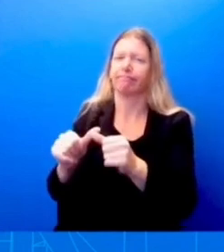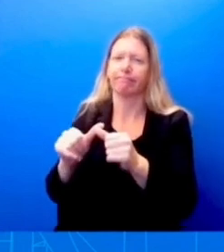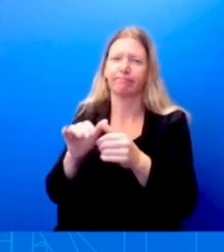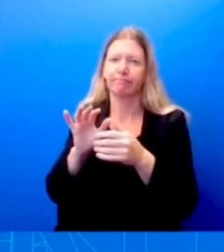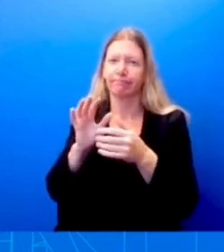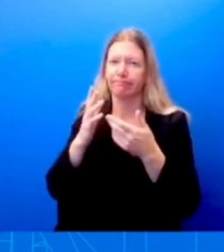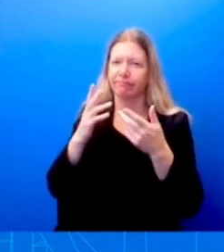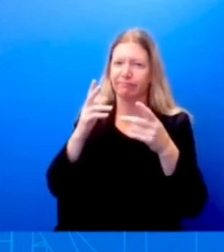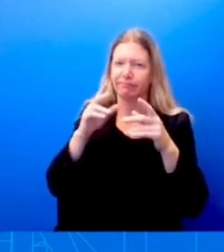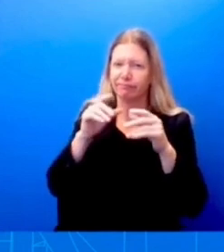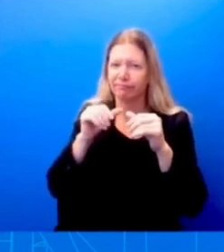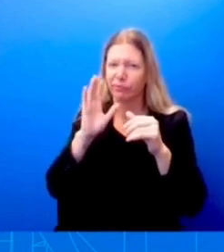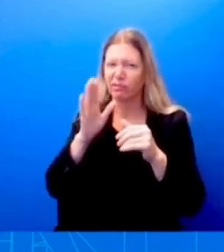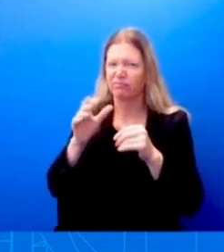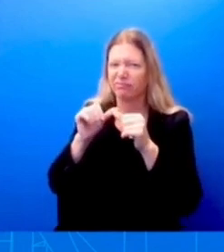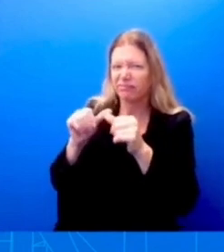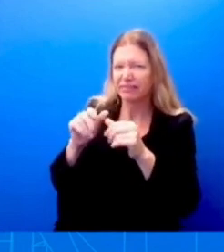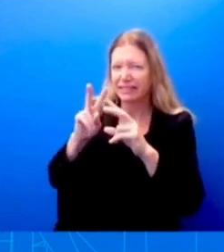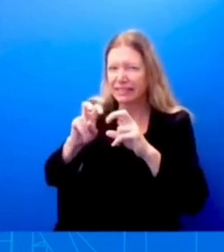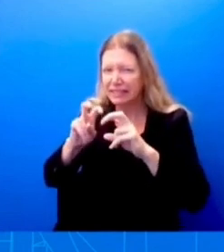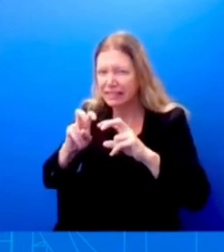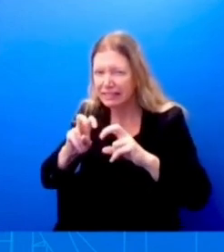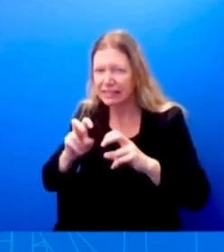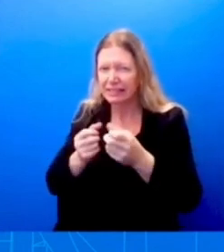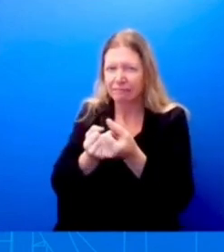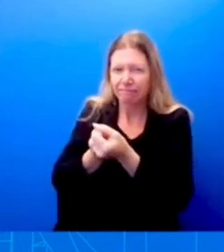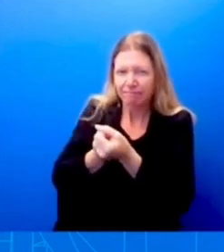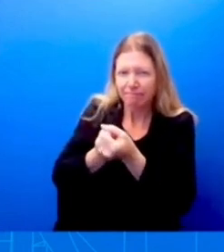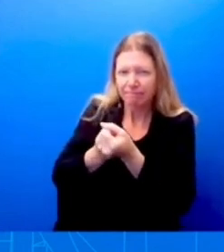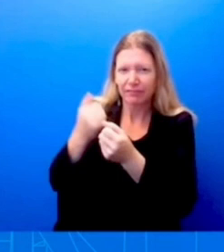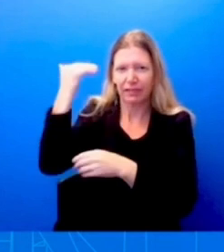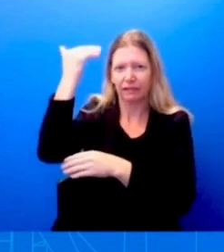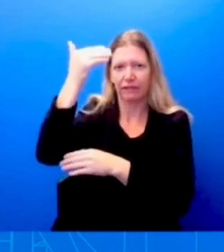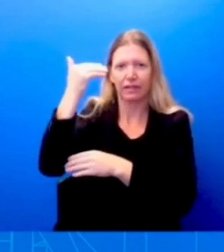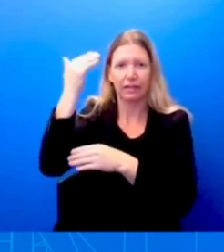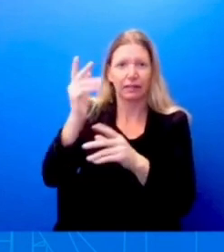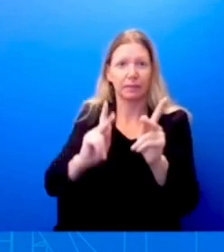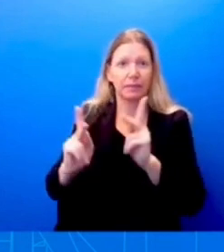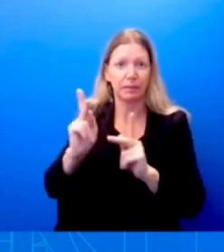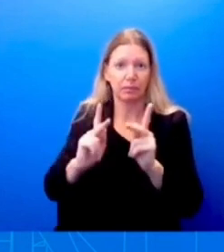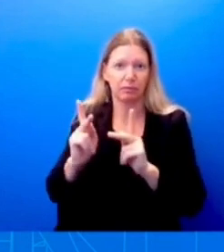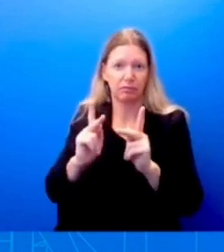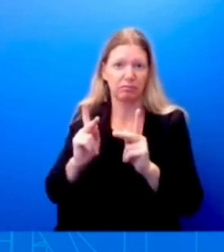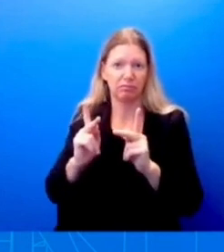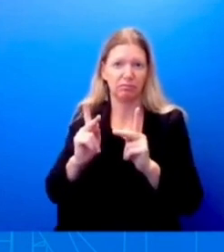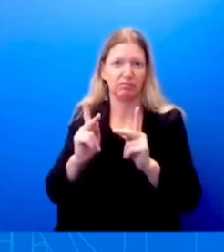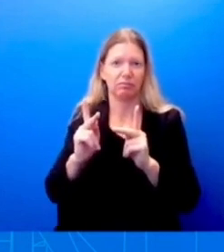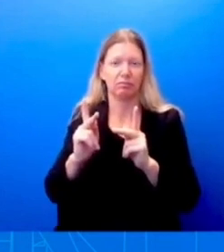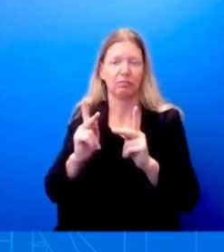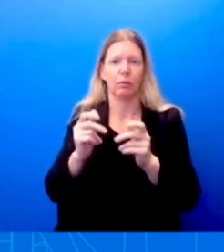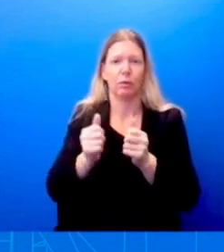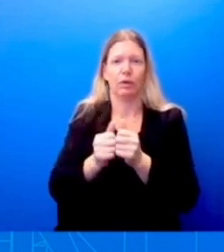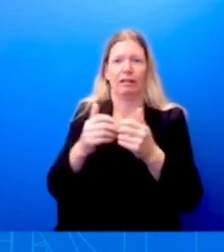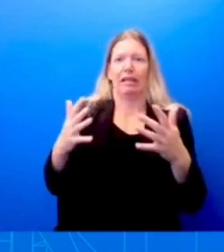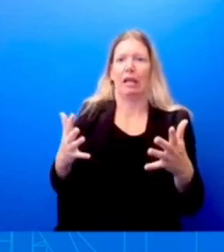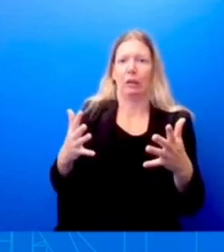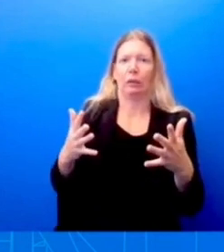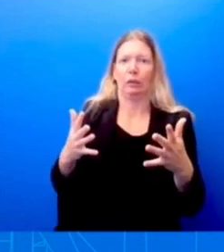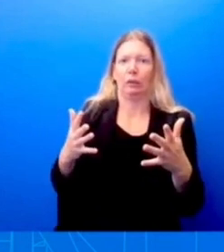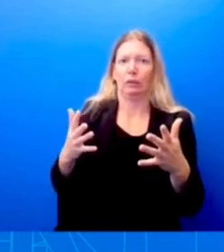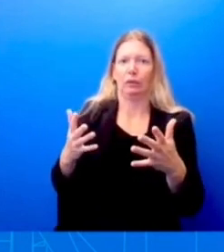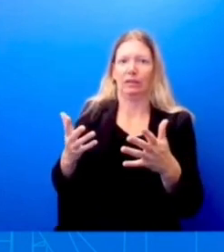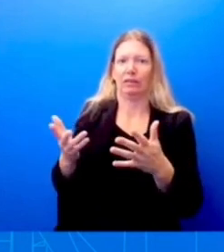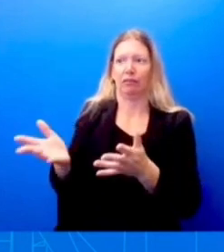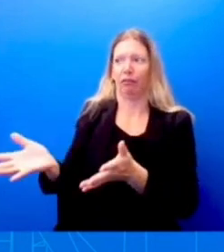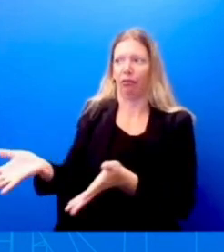Afghan people, uh, as much as we can, right. without bolstering the Taliban. And that has been our commitment, our commitment, uh,